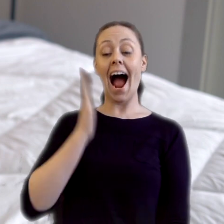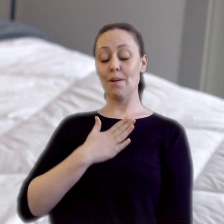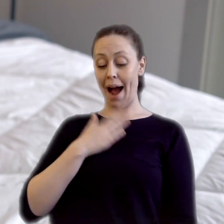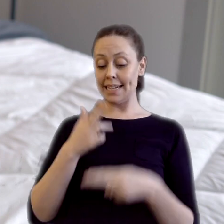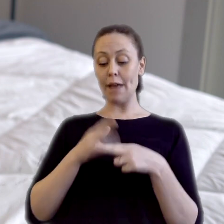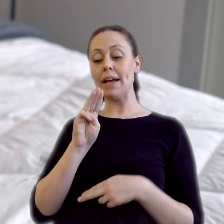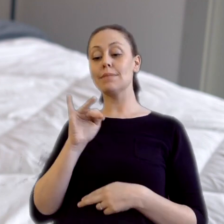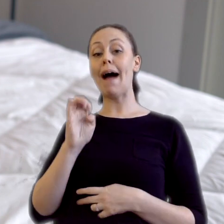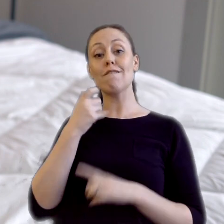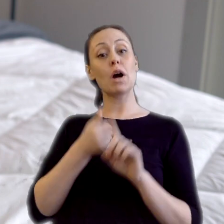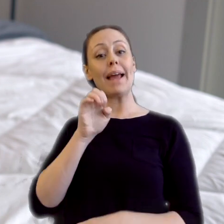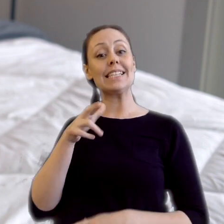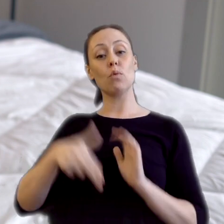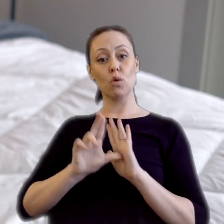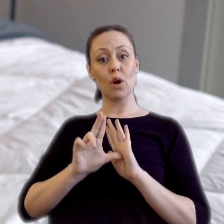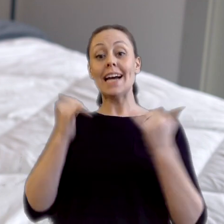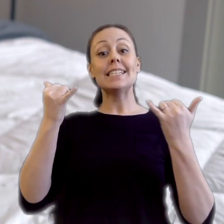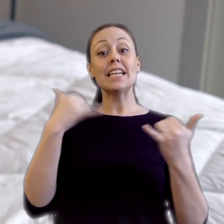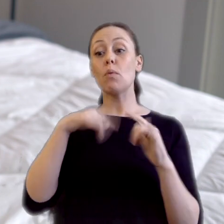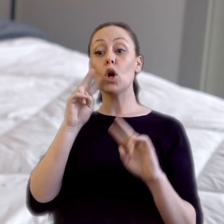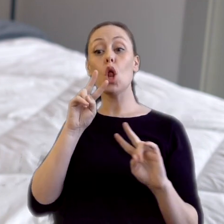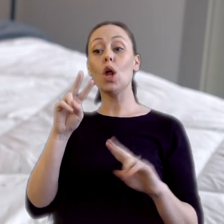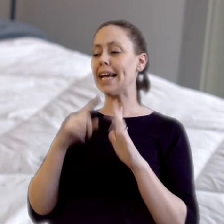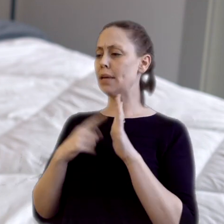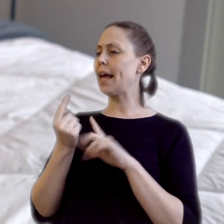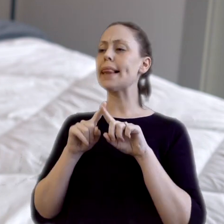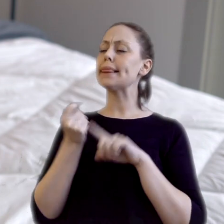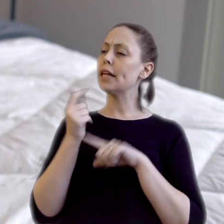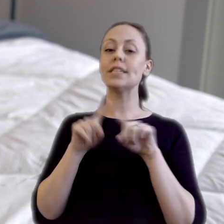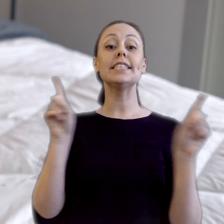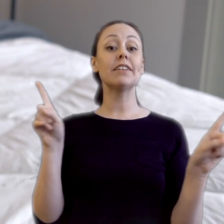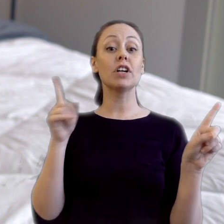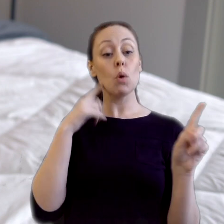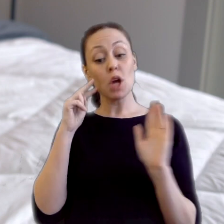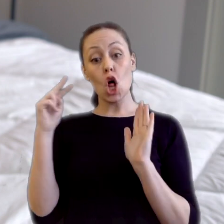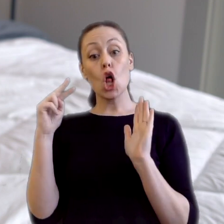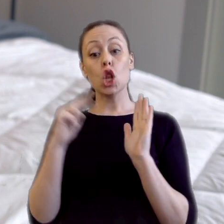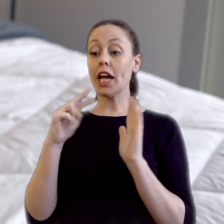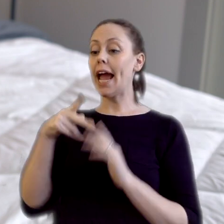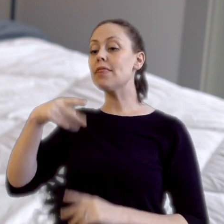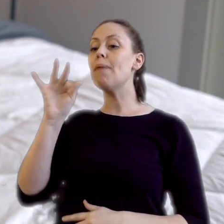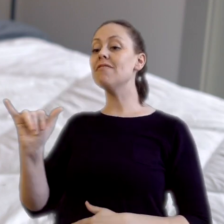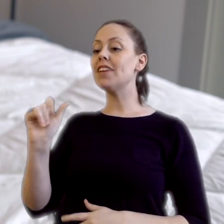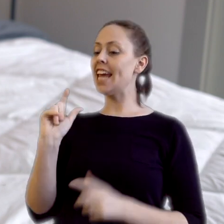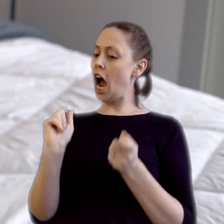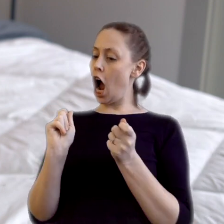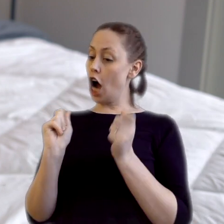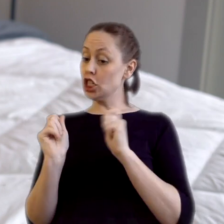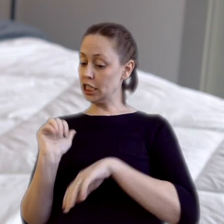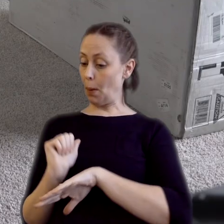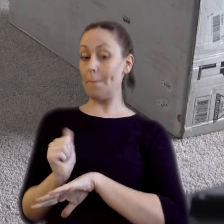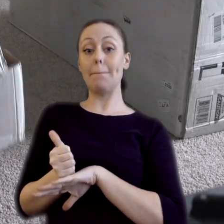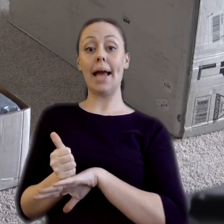Hi, my name's Mike from ASL Reviews. Today we're going to look at something a little bit different. We're going to be looking at the puffy adjustable